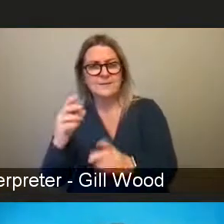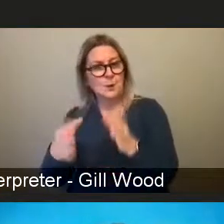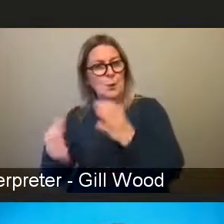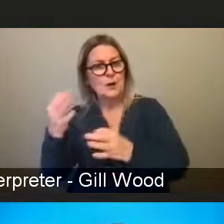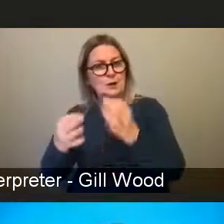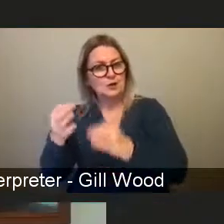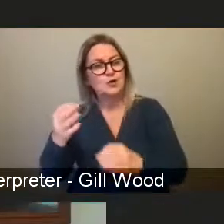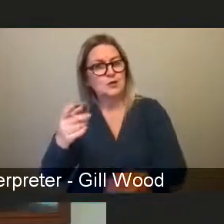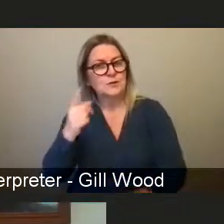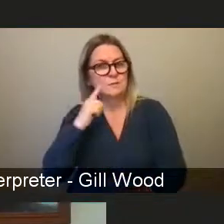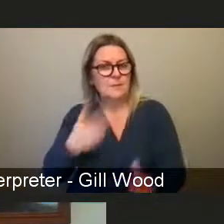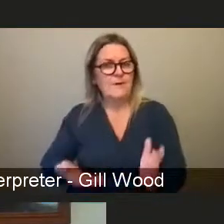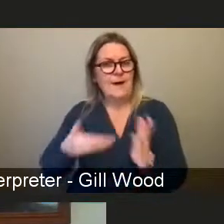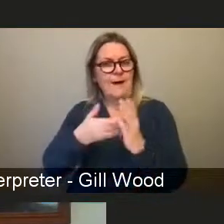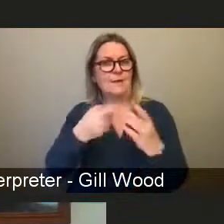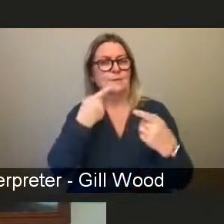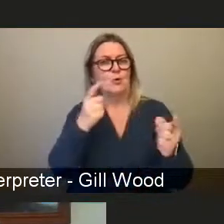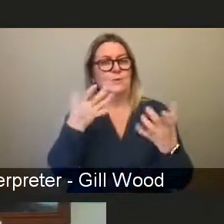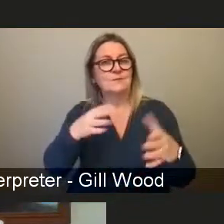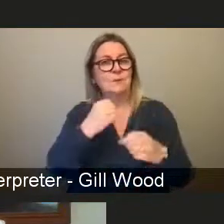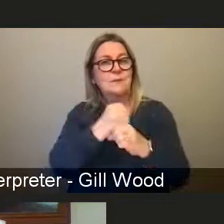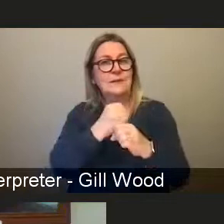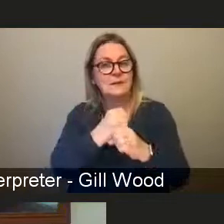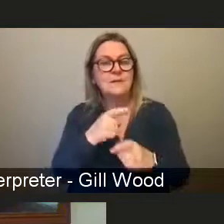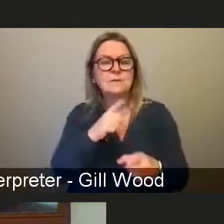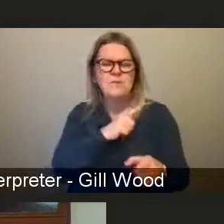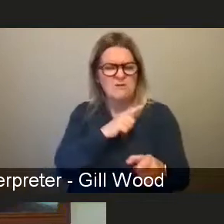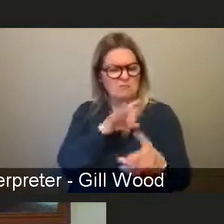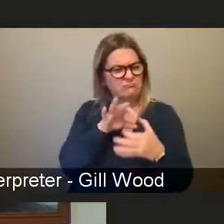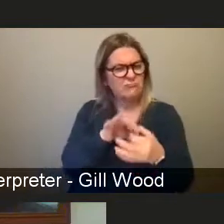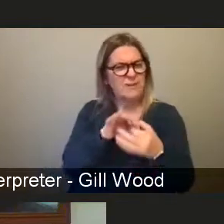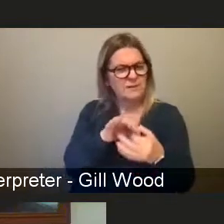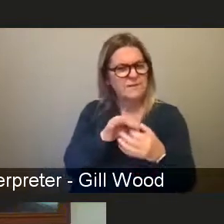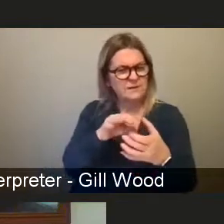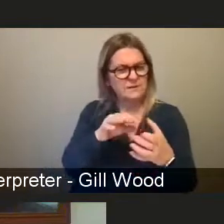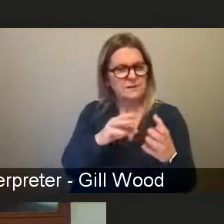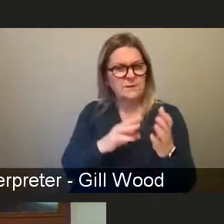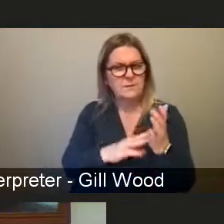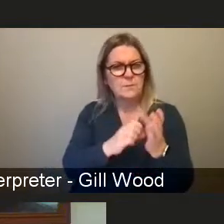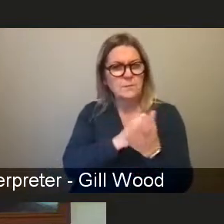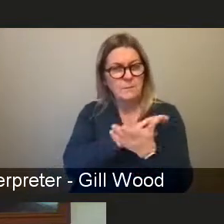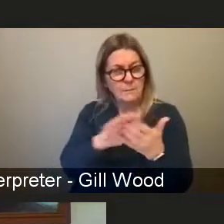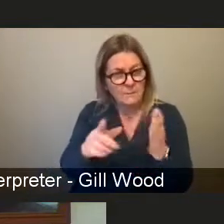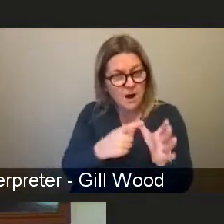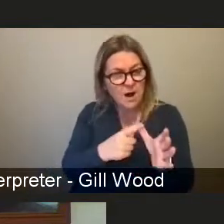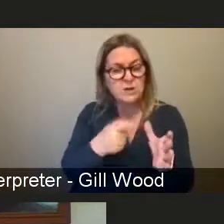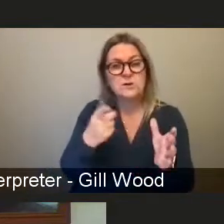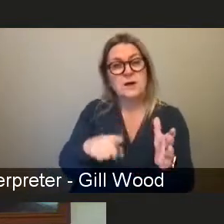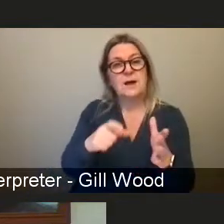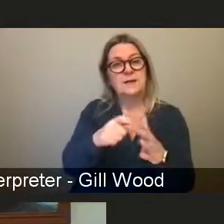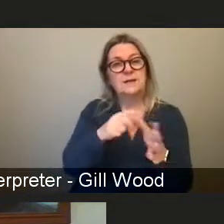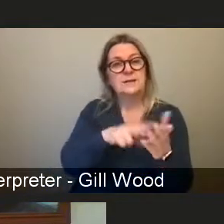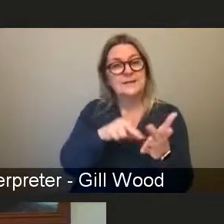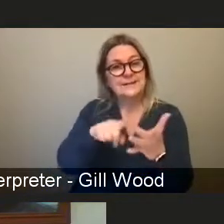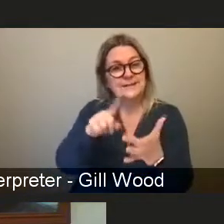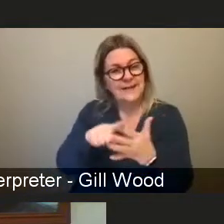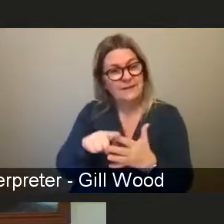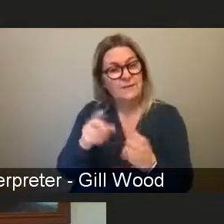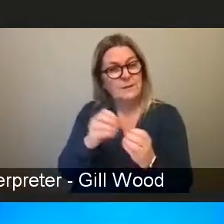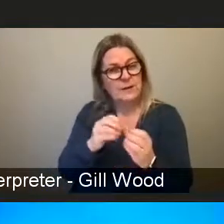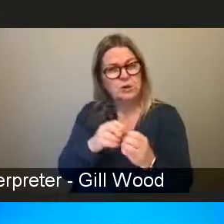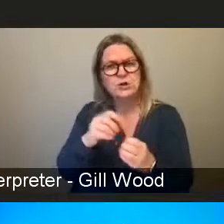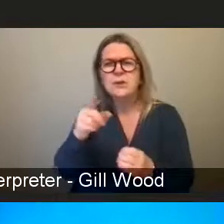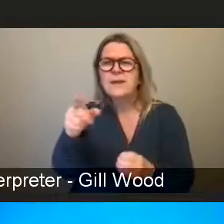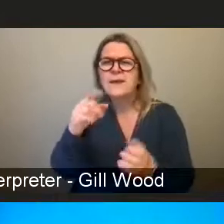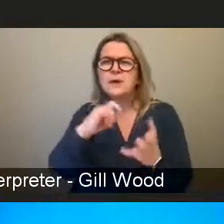here because I think that it relates partly to what Marcia and Davy were saying as well. Susan had commented that